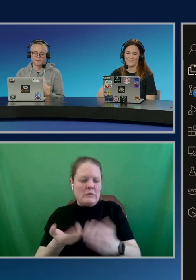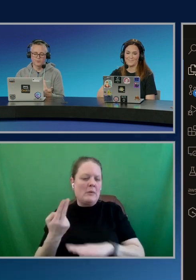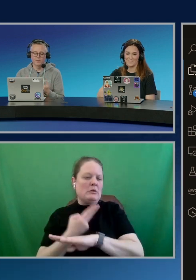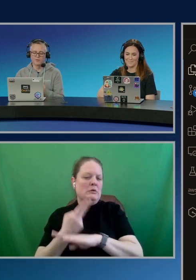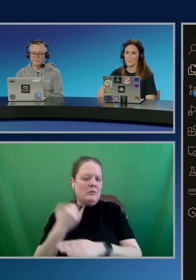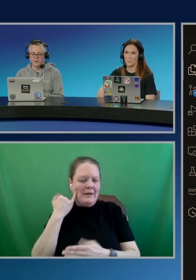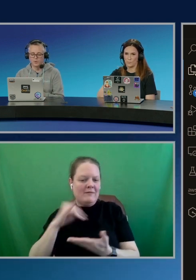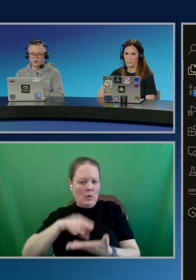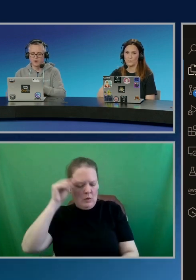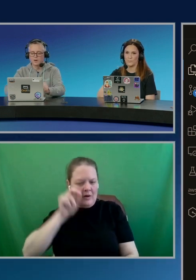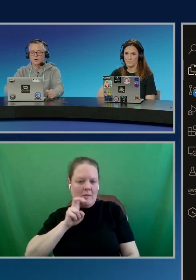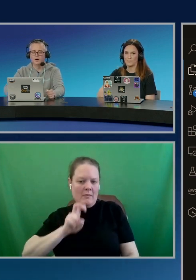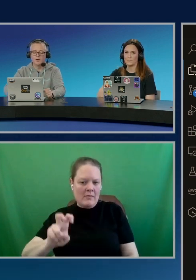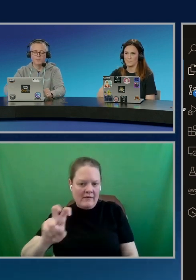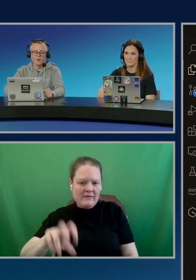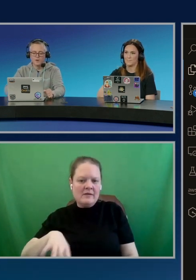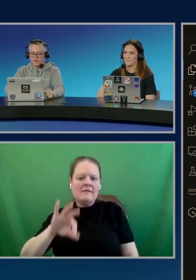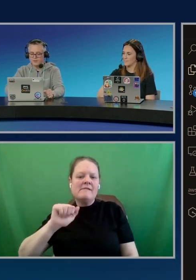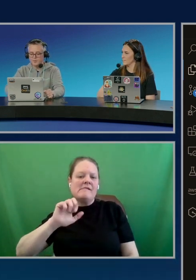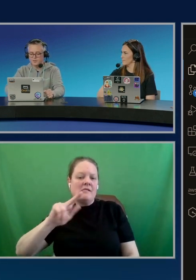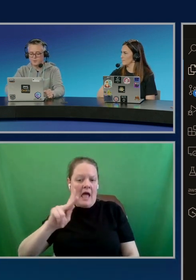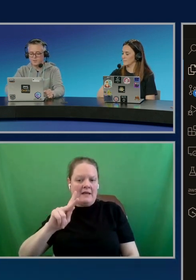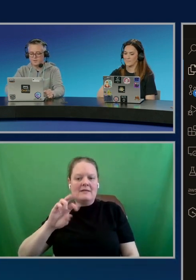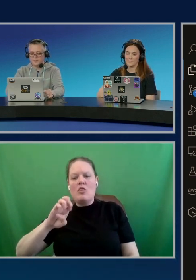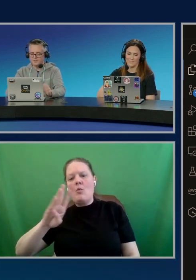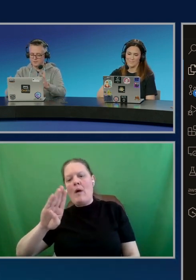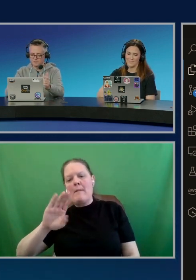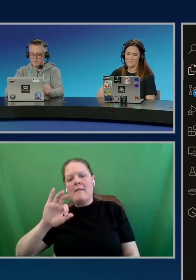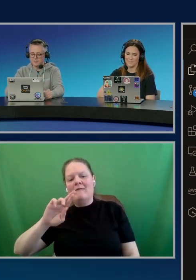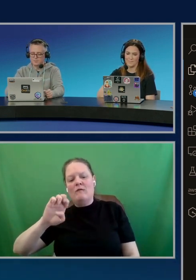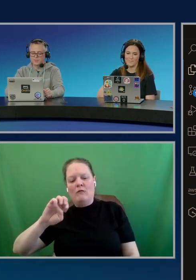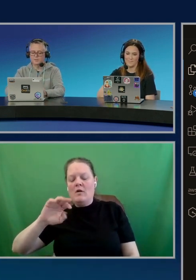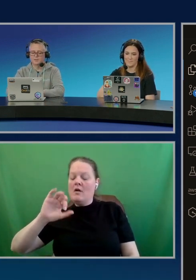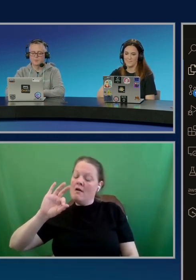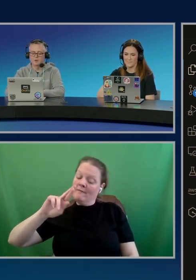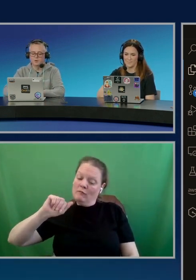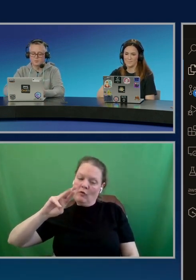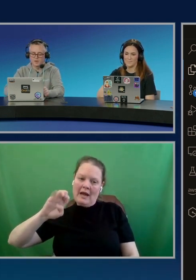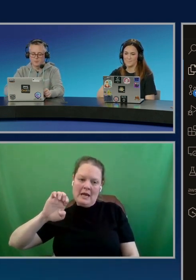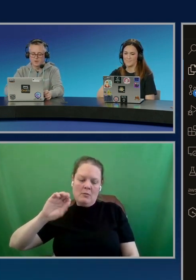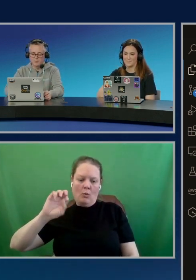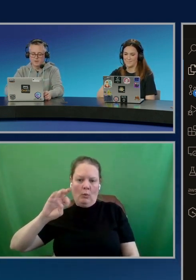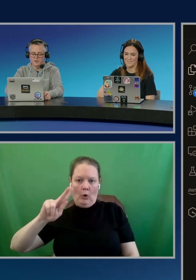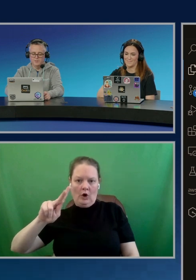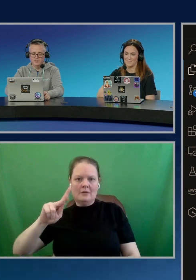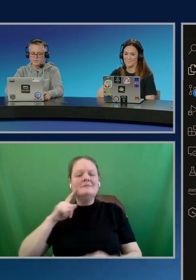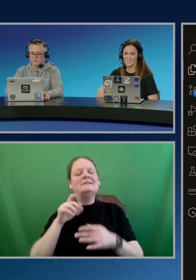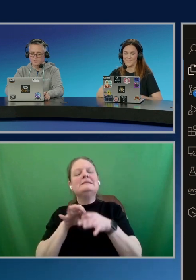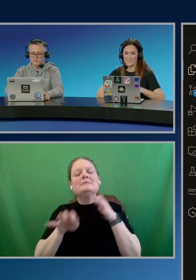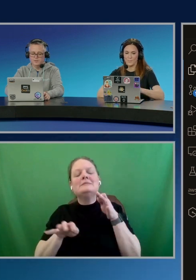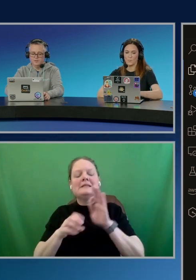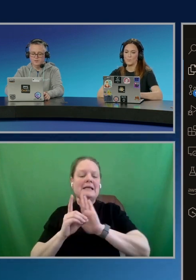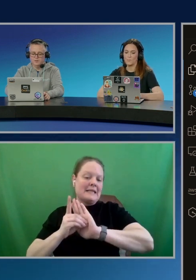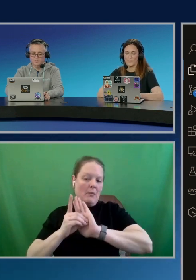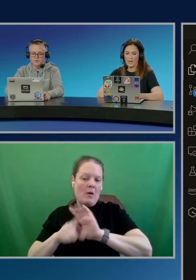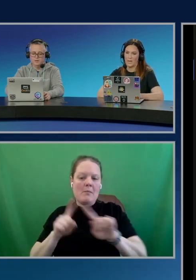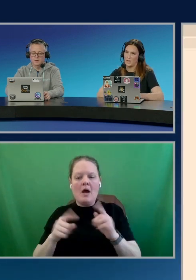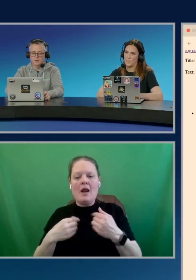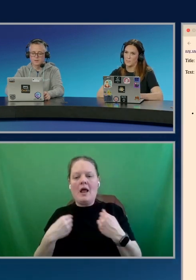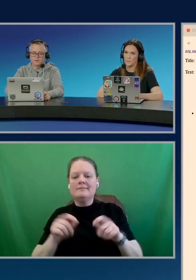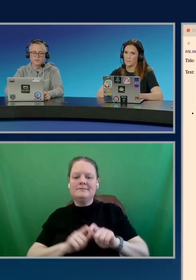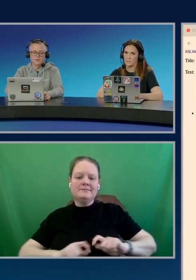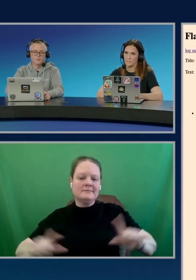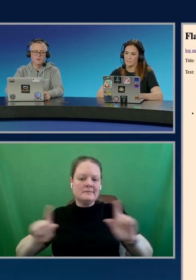Flask, the web framework. And so, let me just bring this up. This is a really simplistic demo, but I'll bring up my development server here.